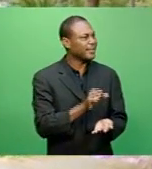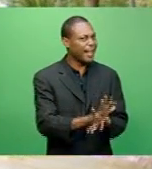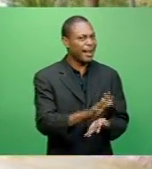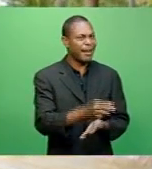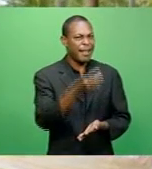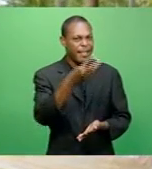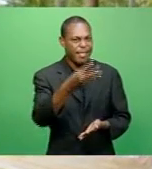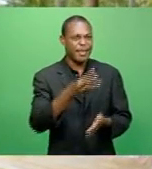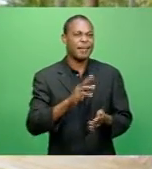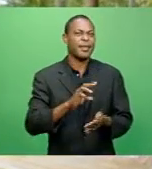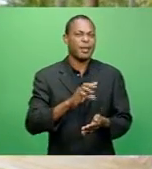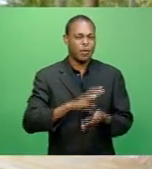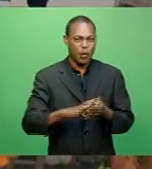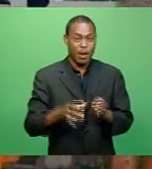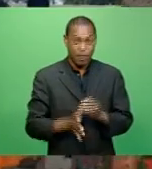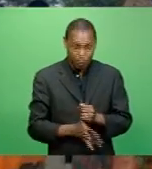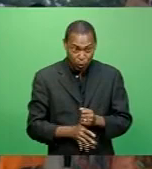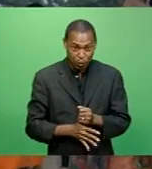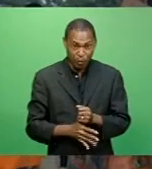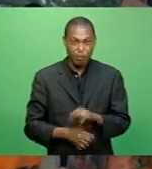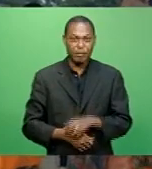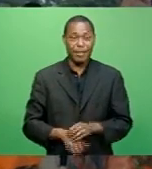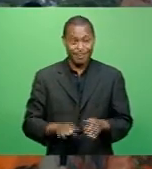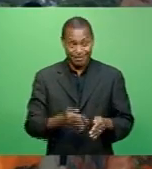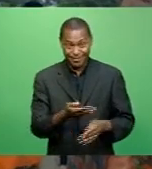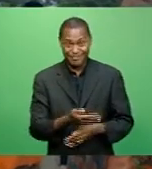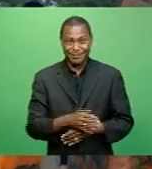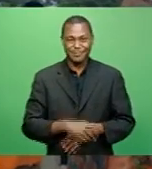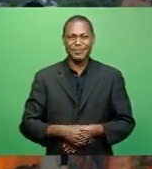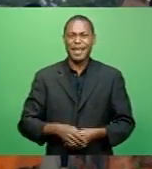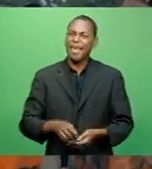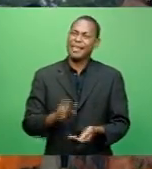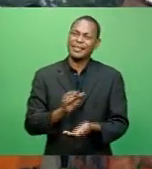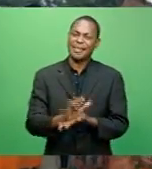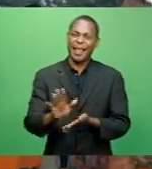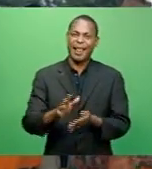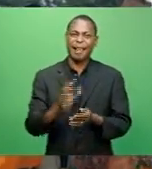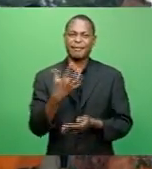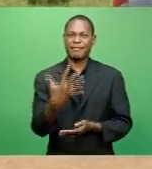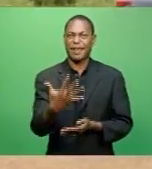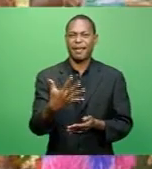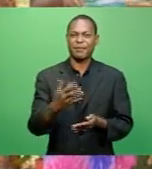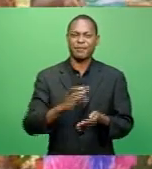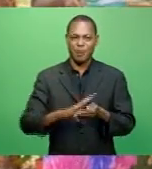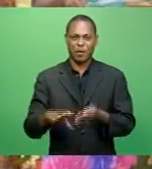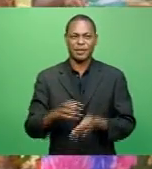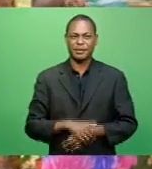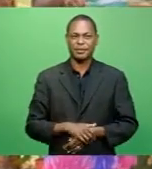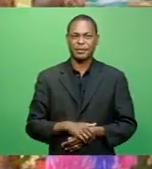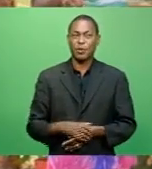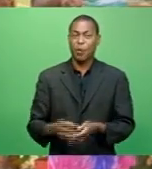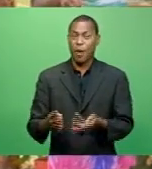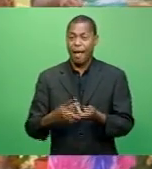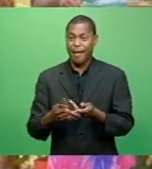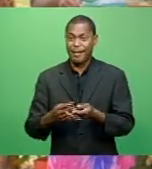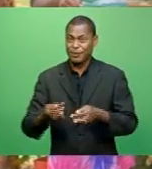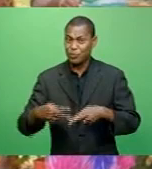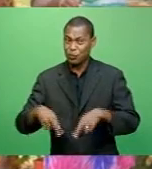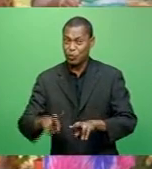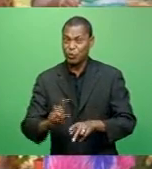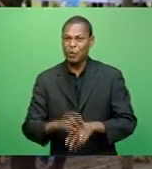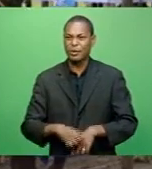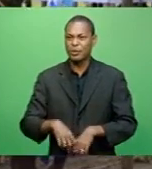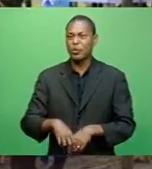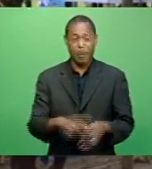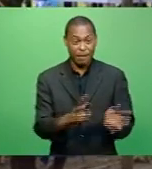it's bought for $5. There are roughly seven villages along the Tambiya Nandoori Coastal Road and each of these